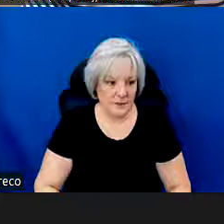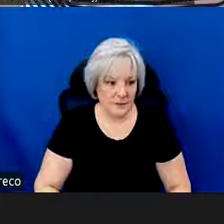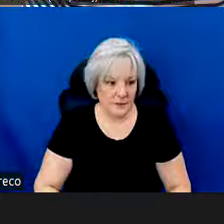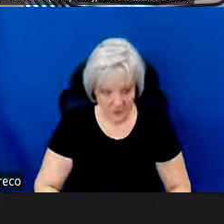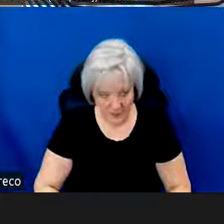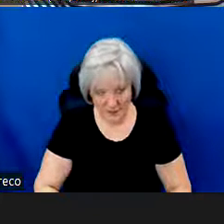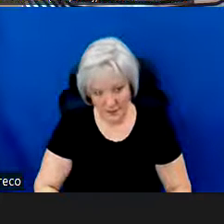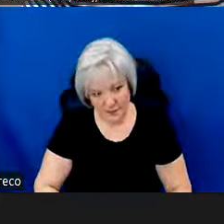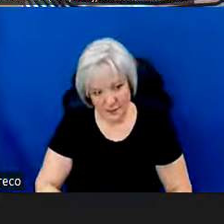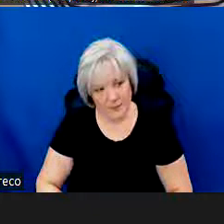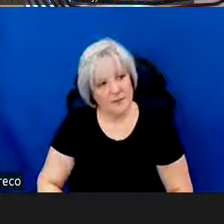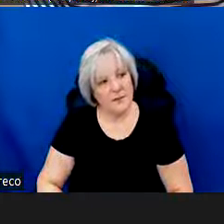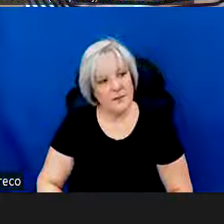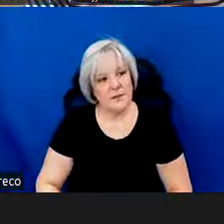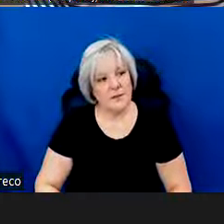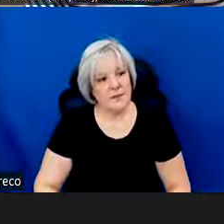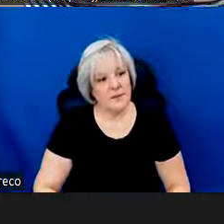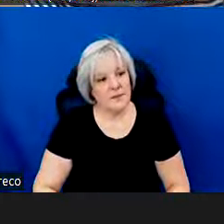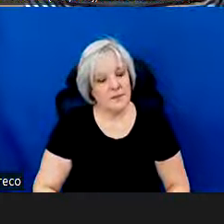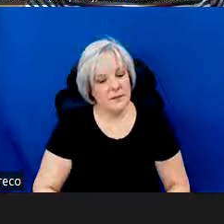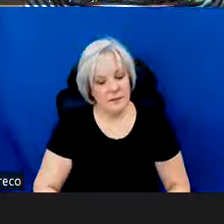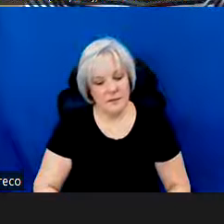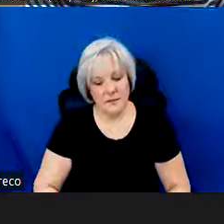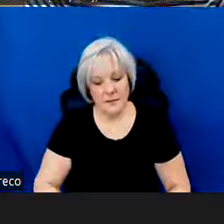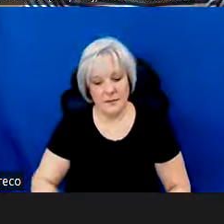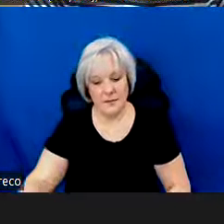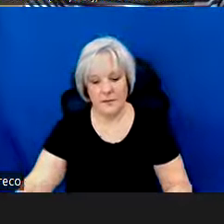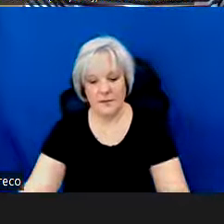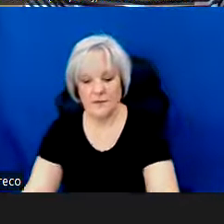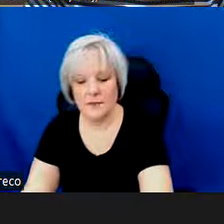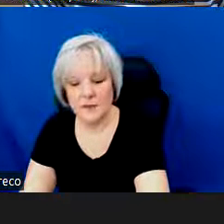So we'll back up to where we were. All right.